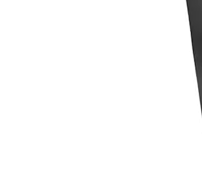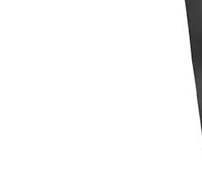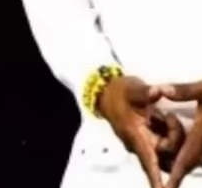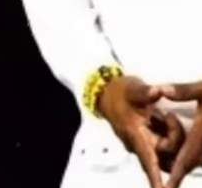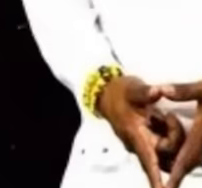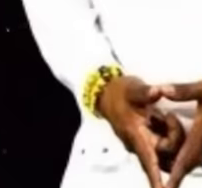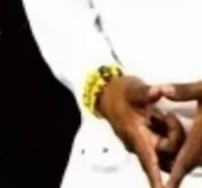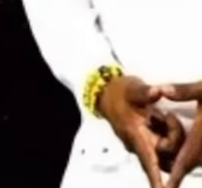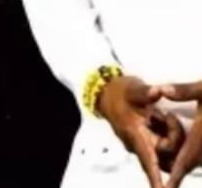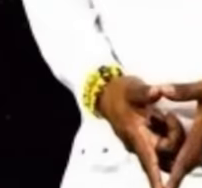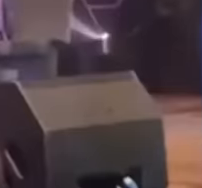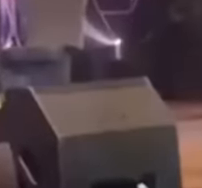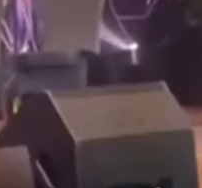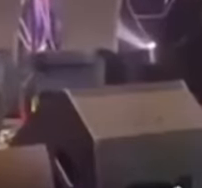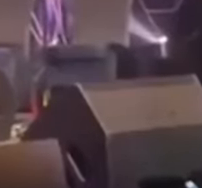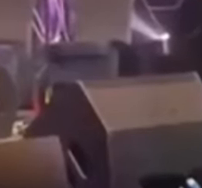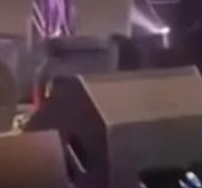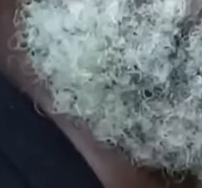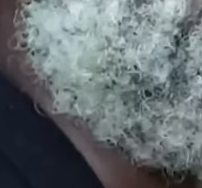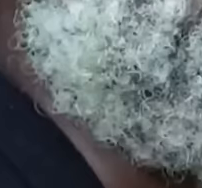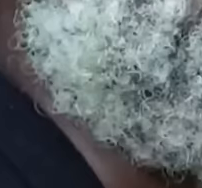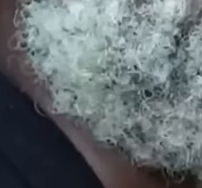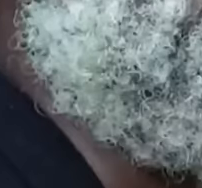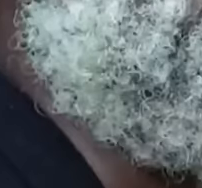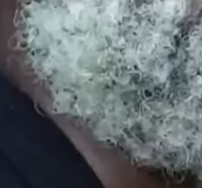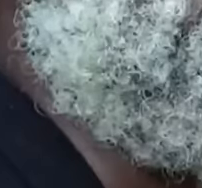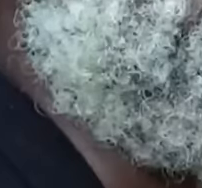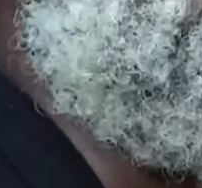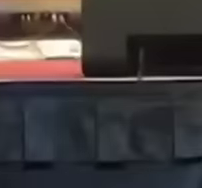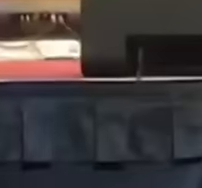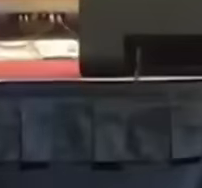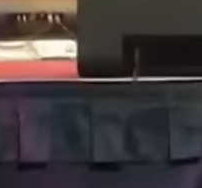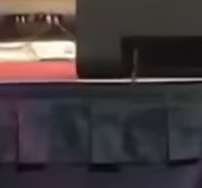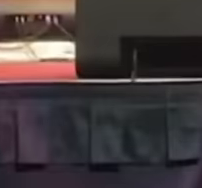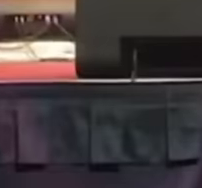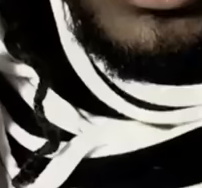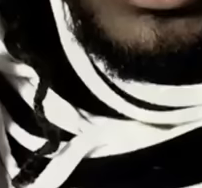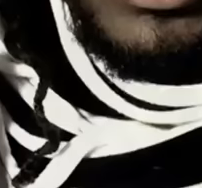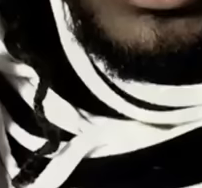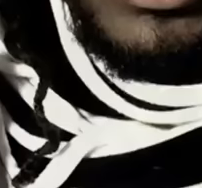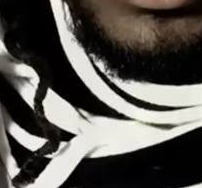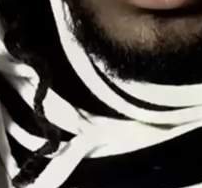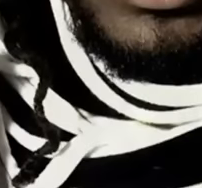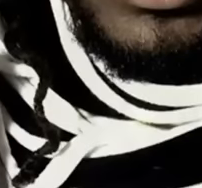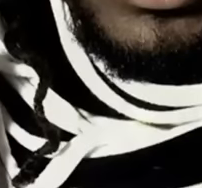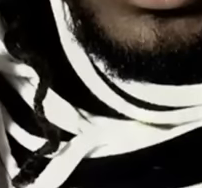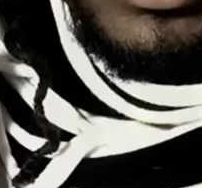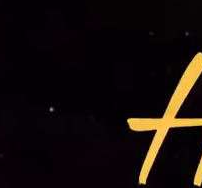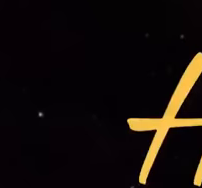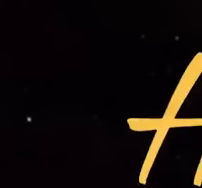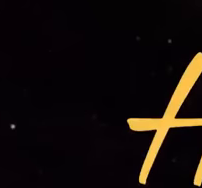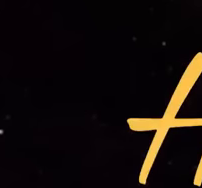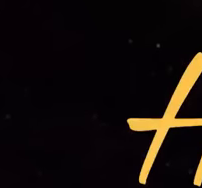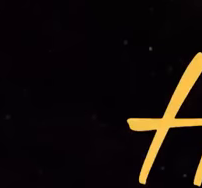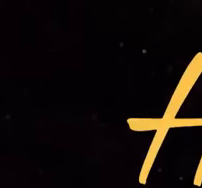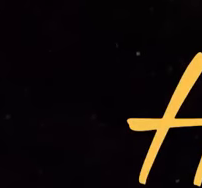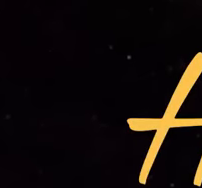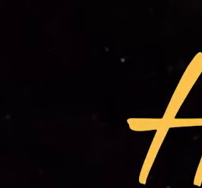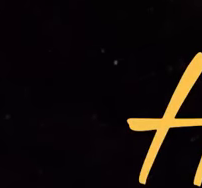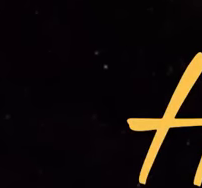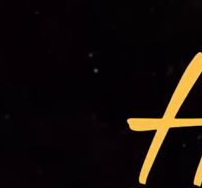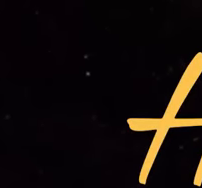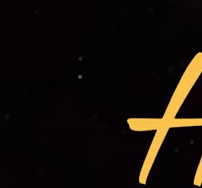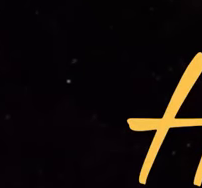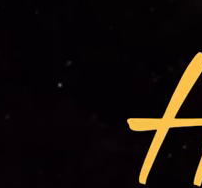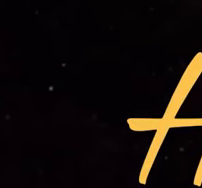performances from Colonel Roberts, Second Star, Charlotte D. Wizard Bailey, Kivan Kalis and Isaac Blackburn. Sunday, November 12th, 5